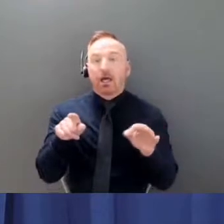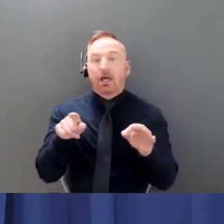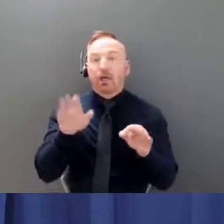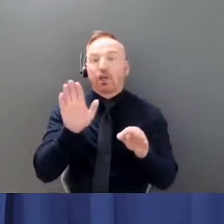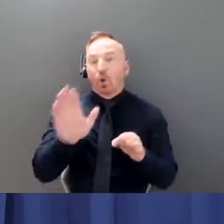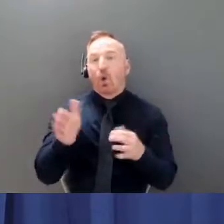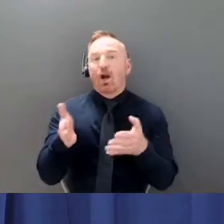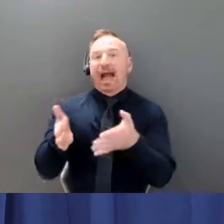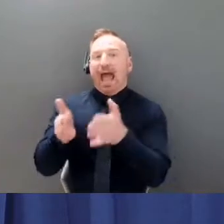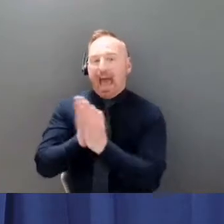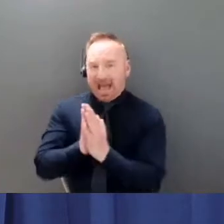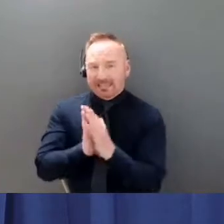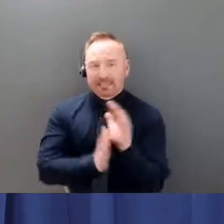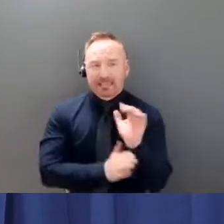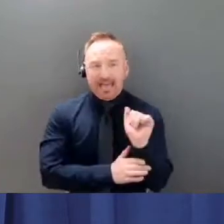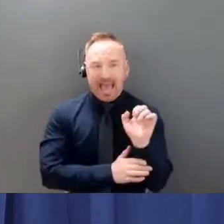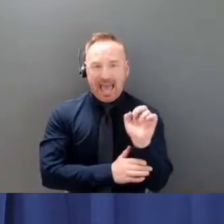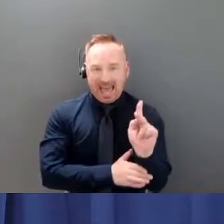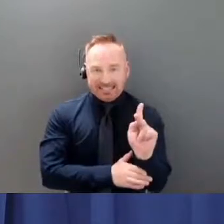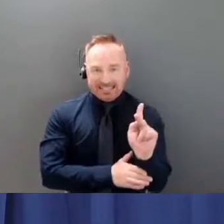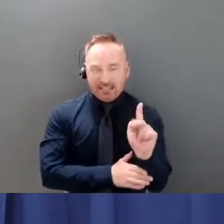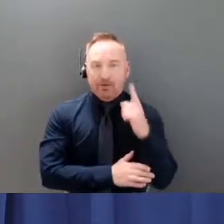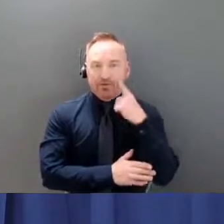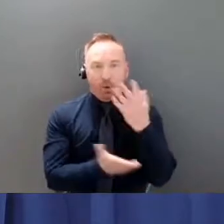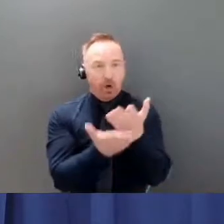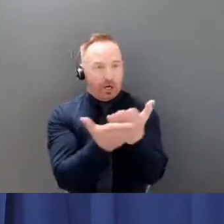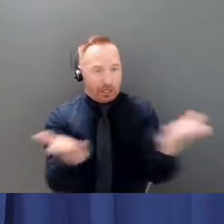that we go over this period?